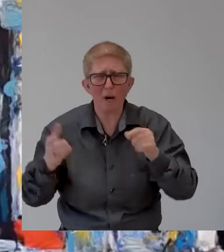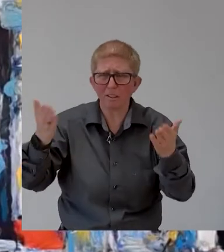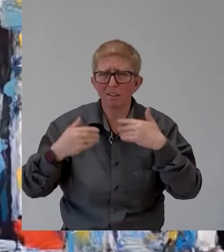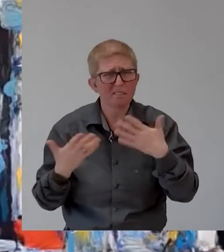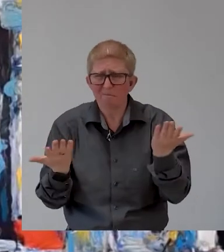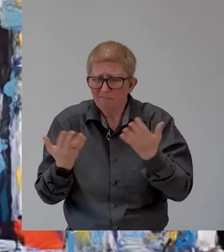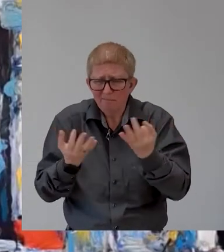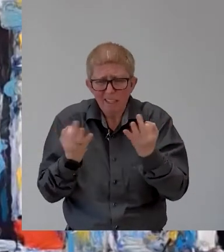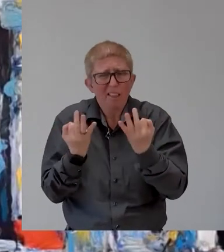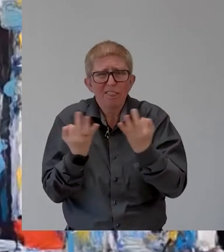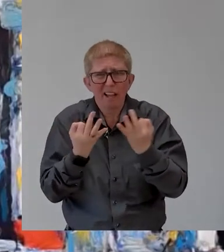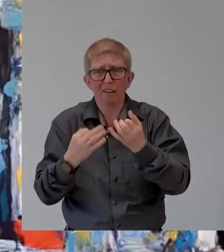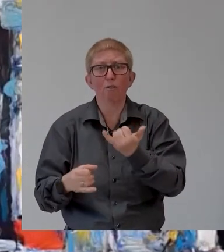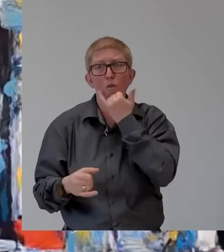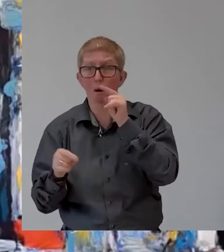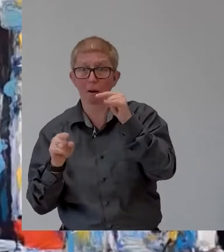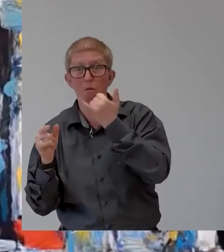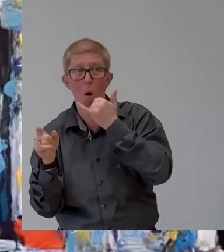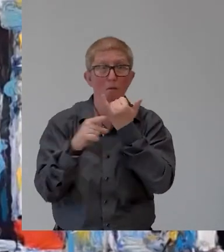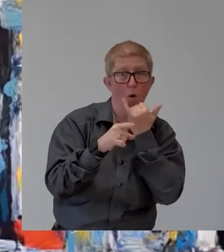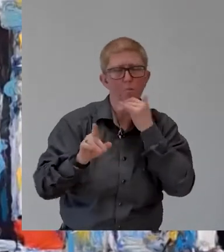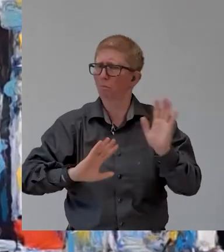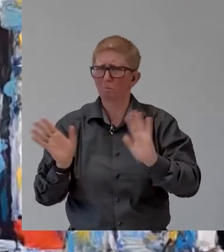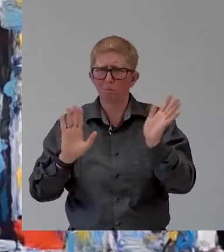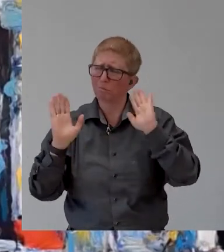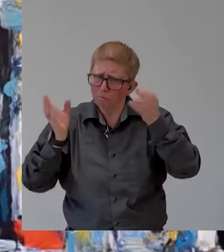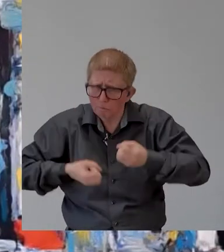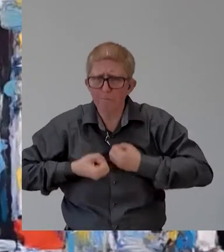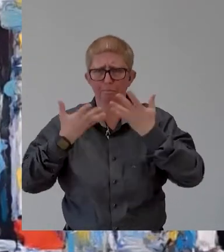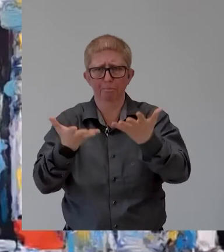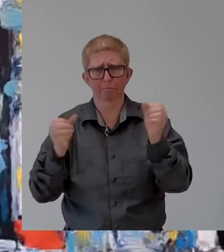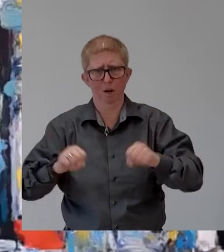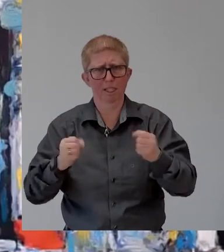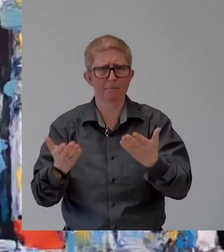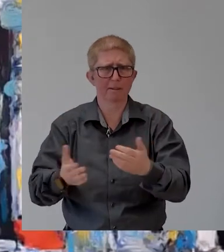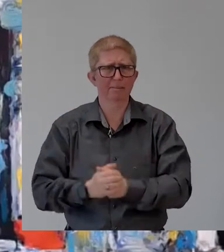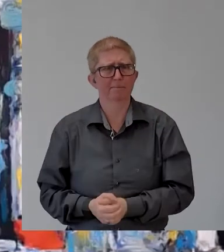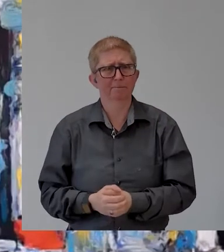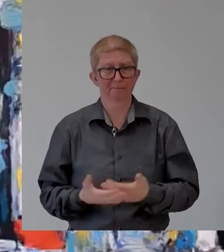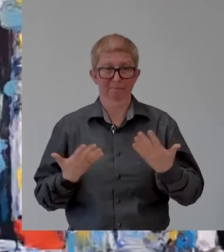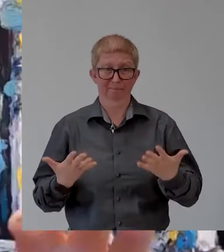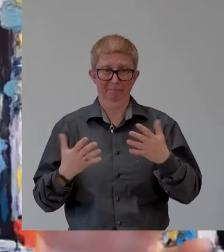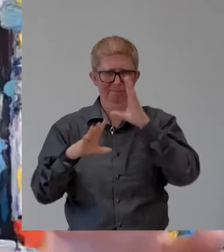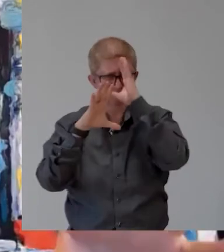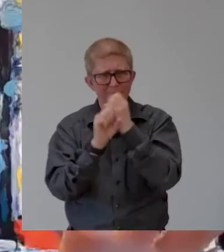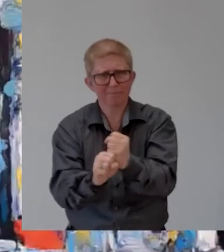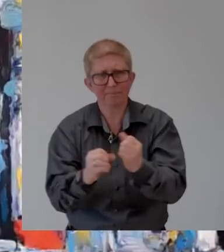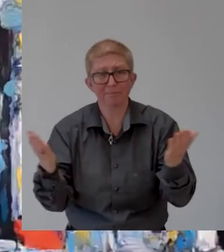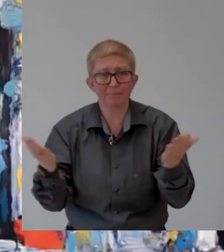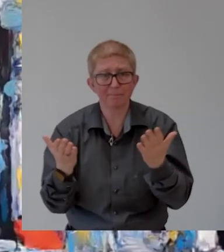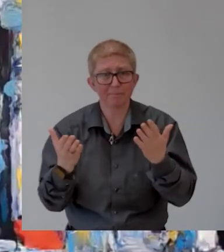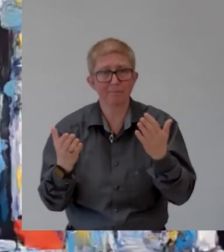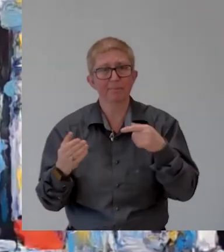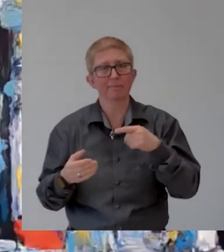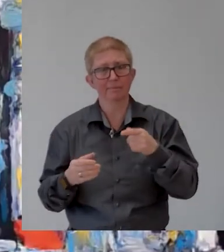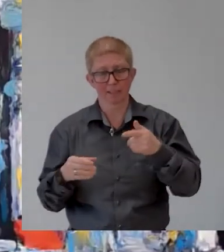session we will look at the employment cycle from the eyes of people with disabilities sharing what they experience we will start from the application